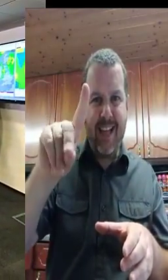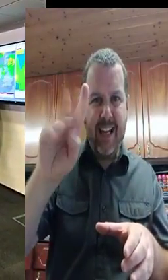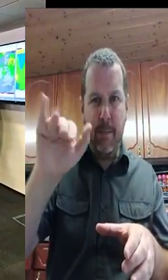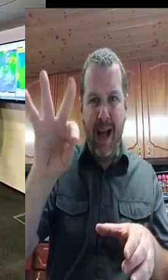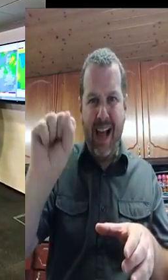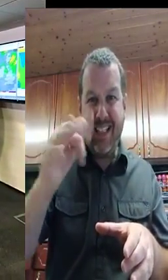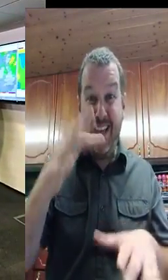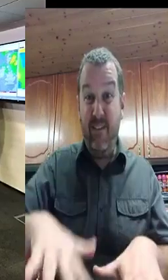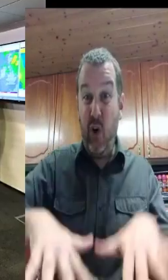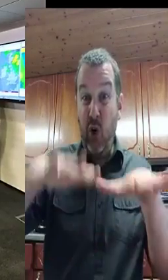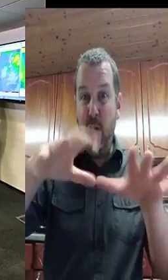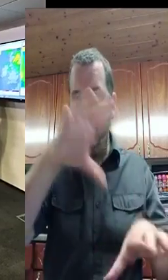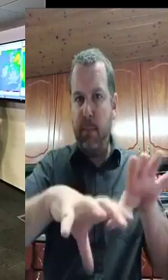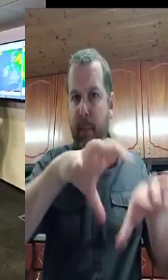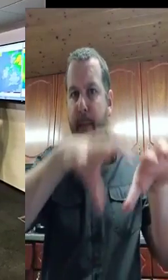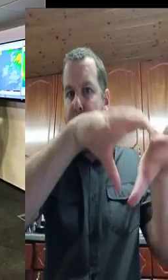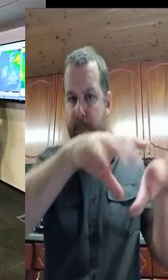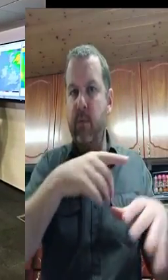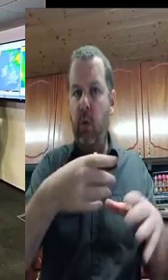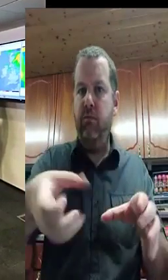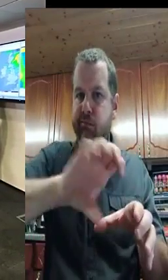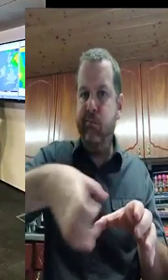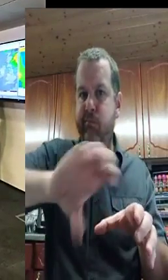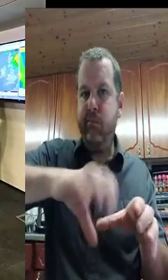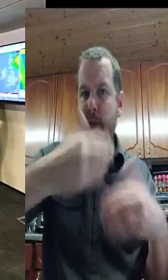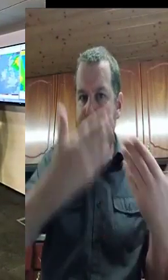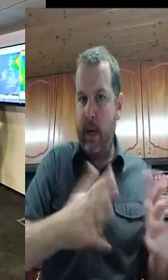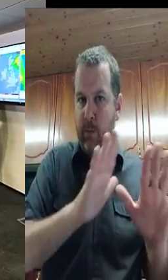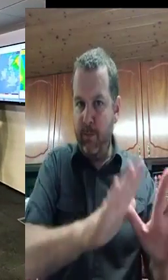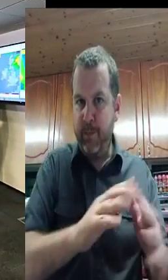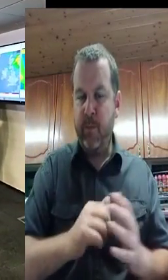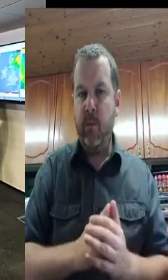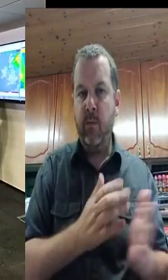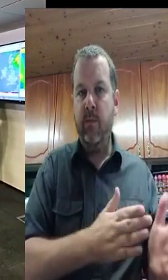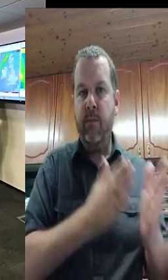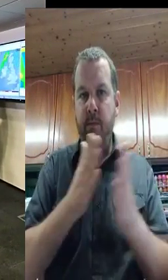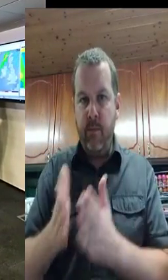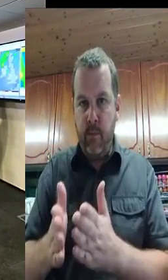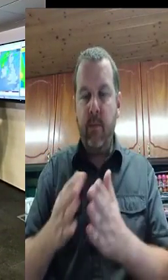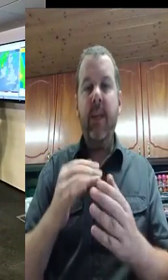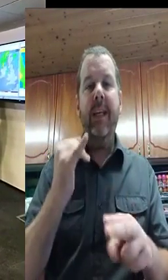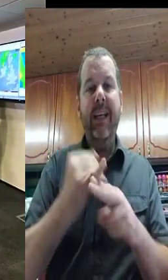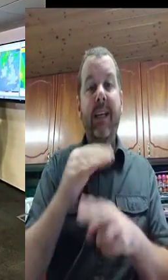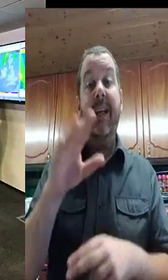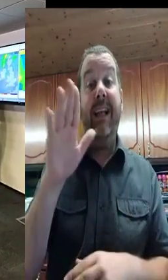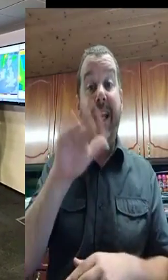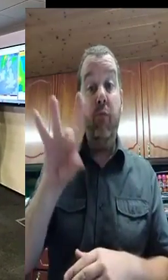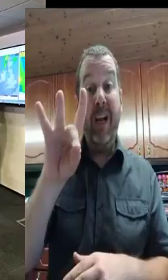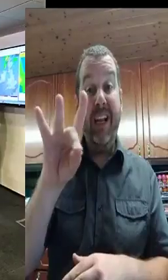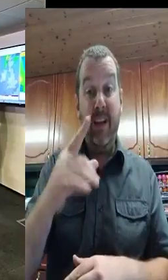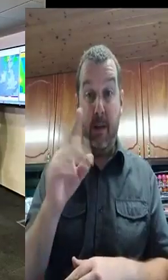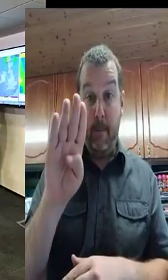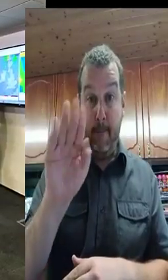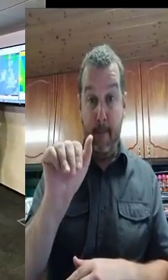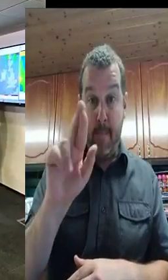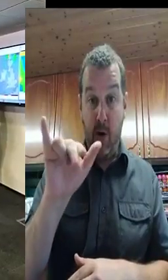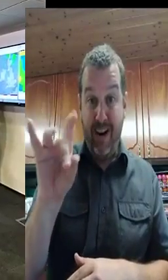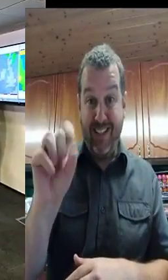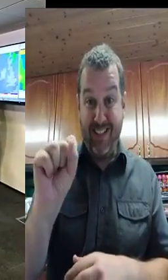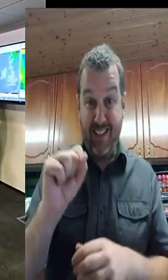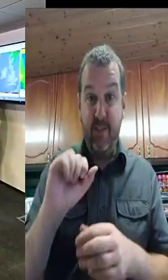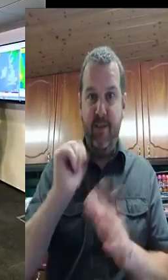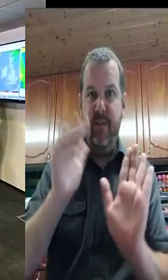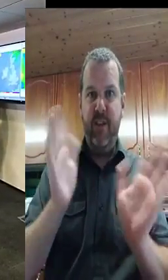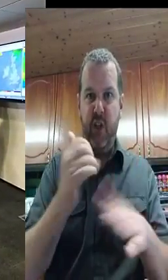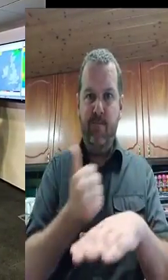particular area, we're talking about a three-hour perhaps window. So, it's a moving situation.